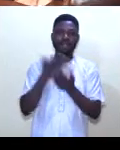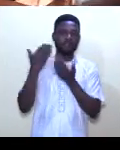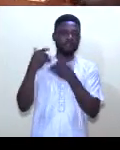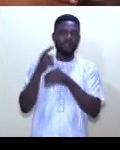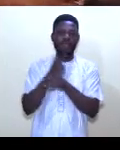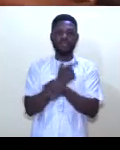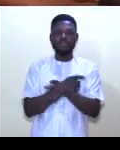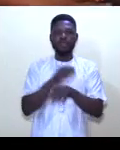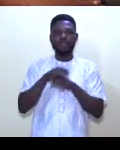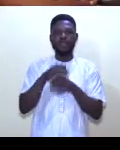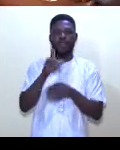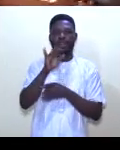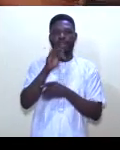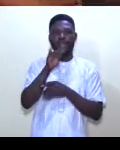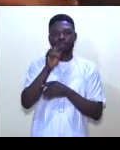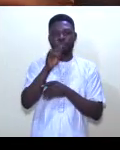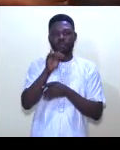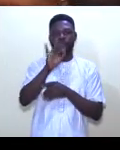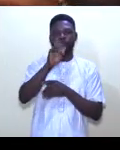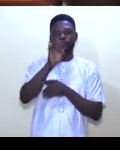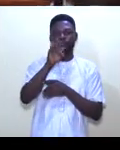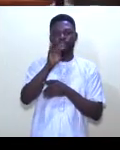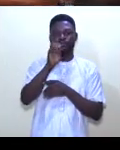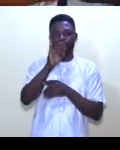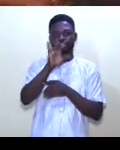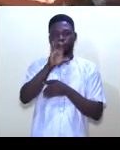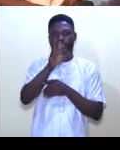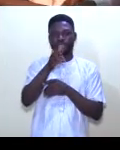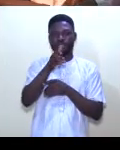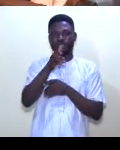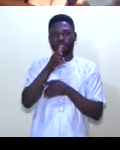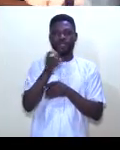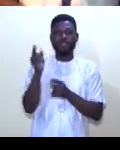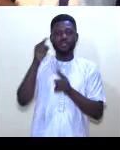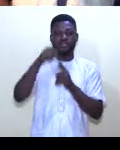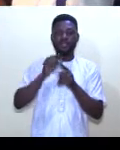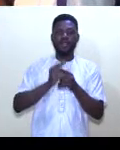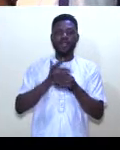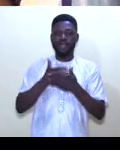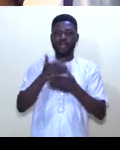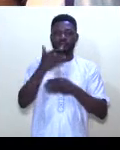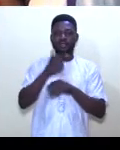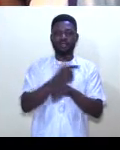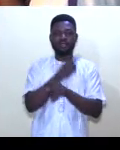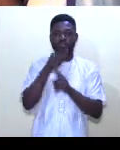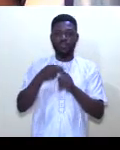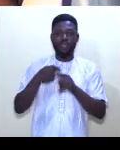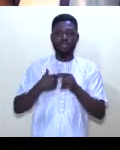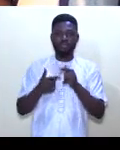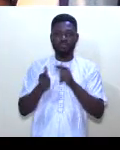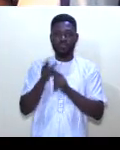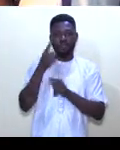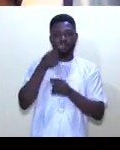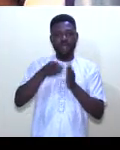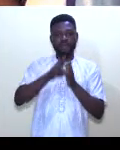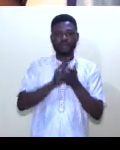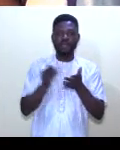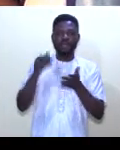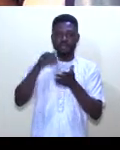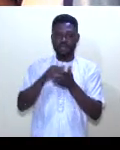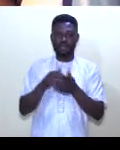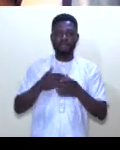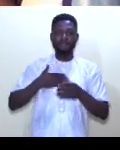lessons and previous lessons on Last Suburb YouTube channel. Until our next lesson, where we shall meet for